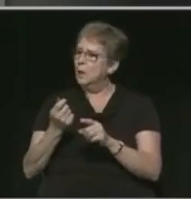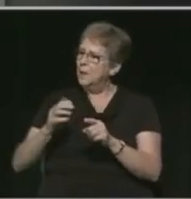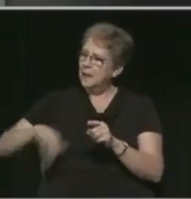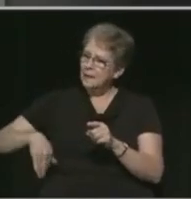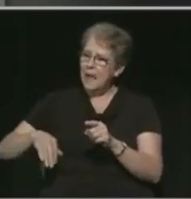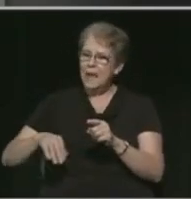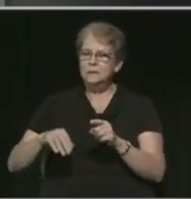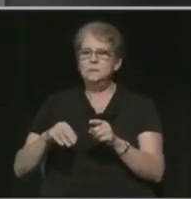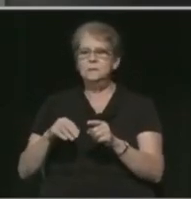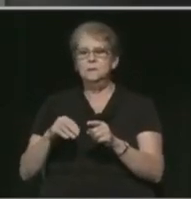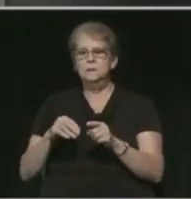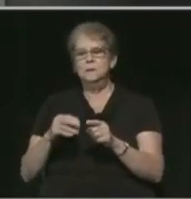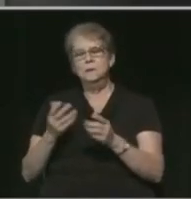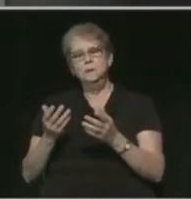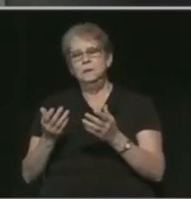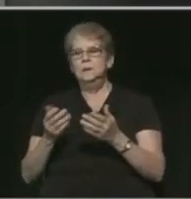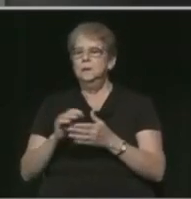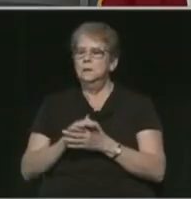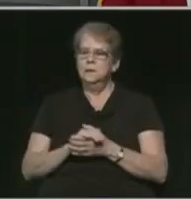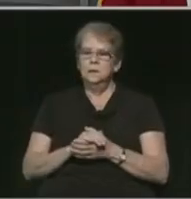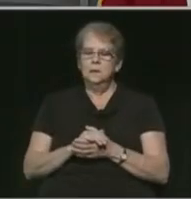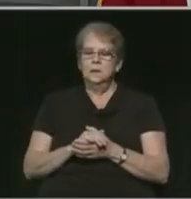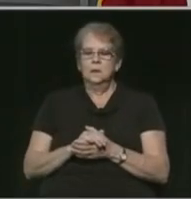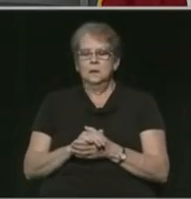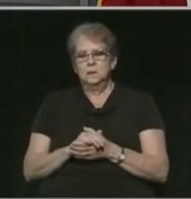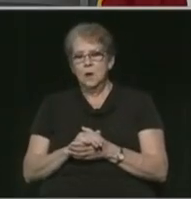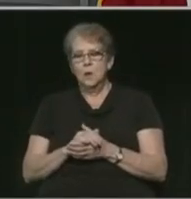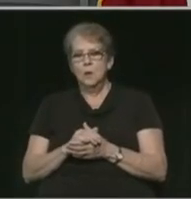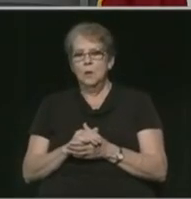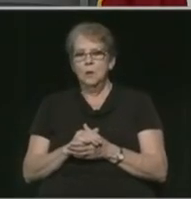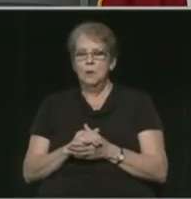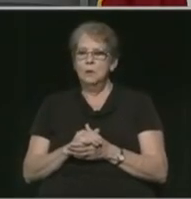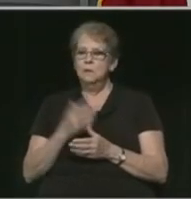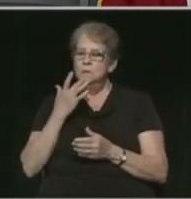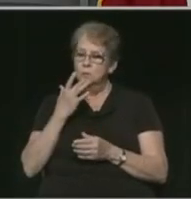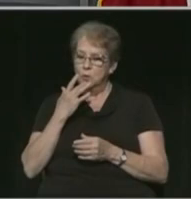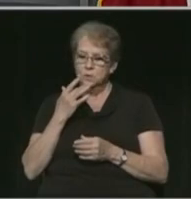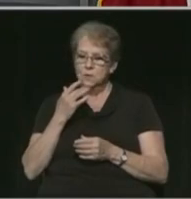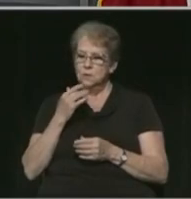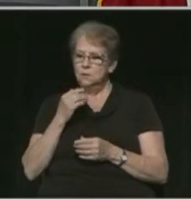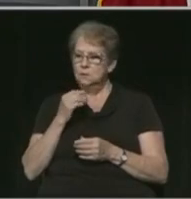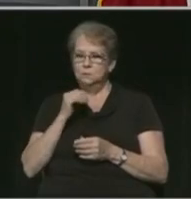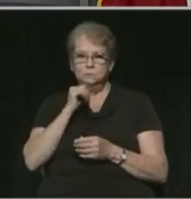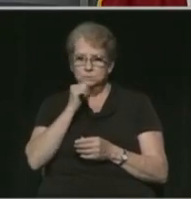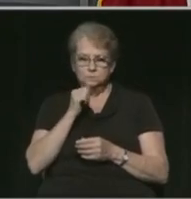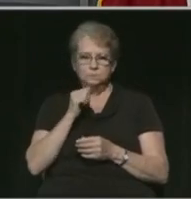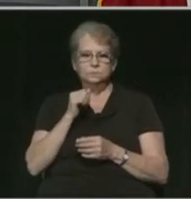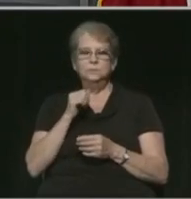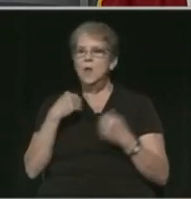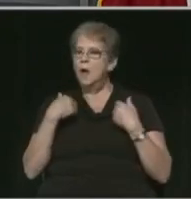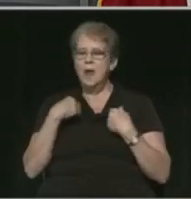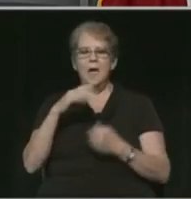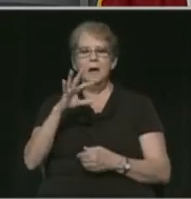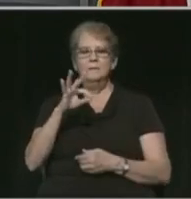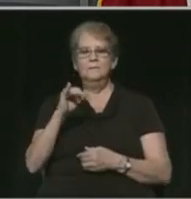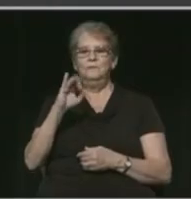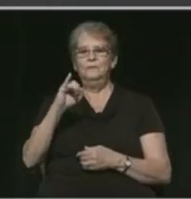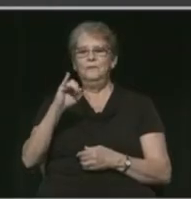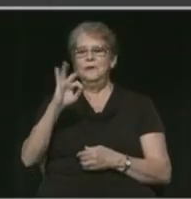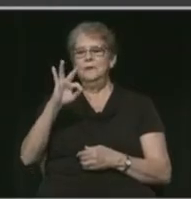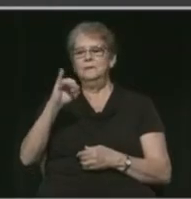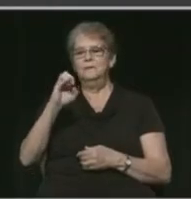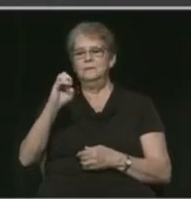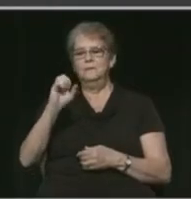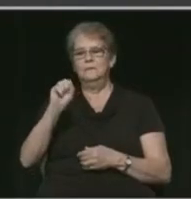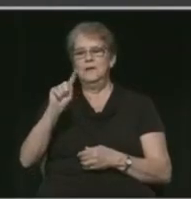go forward. know, thank goodness that we didn't do that with Fiesta. Well, and I think that that's also lessons learned